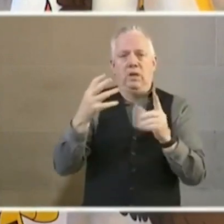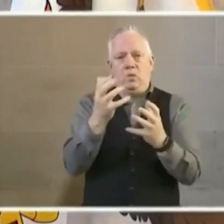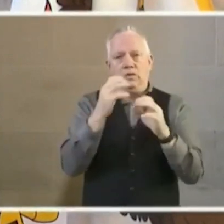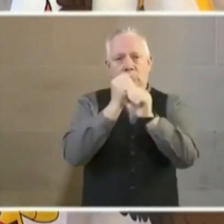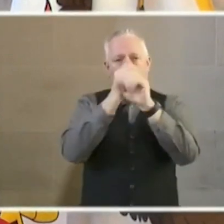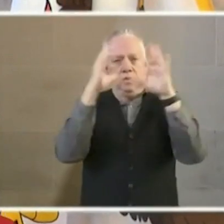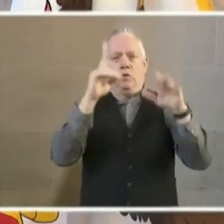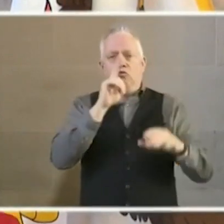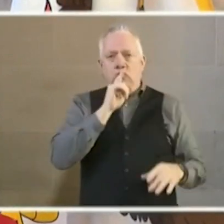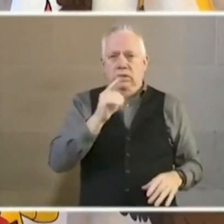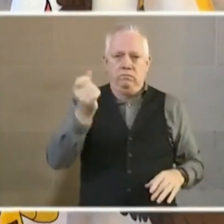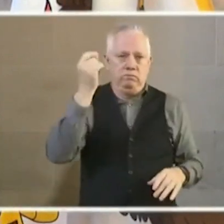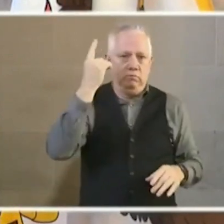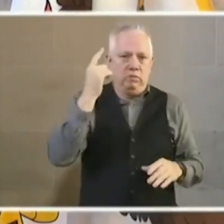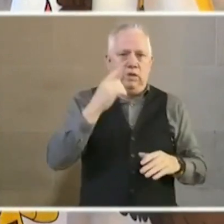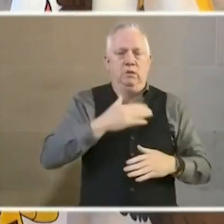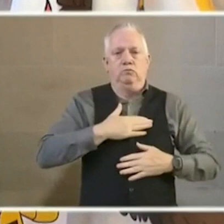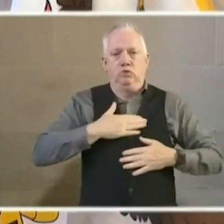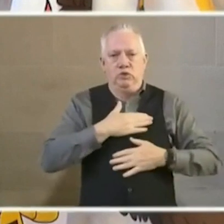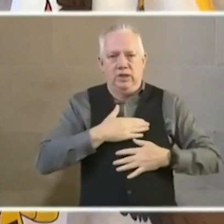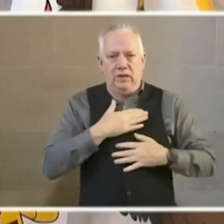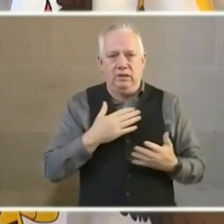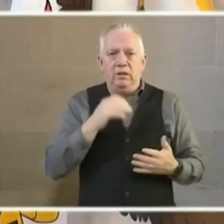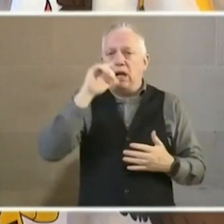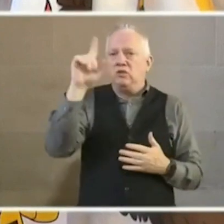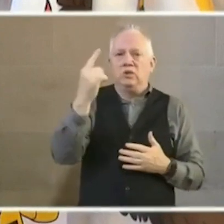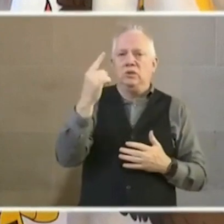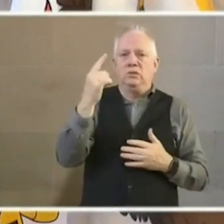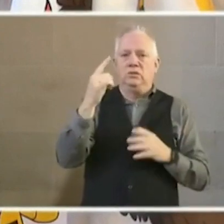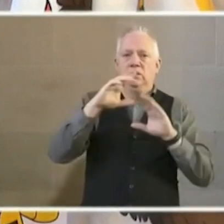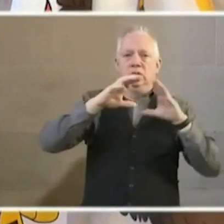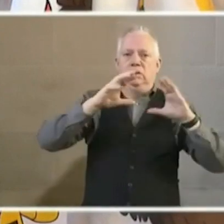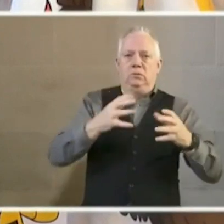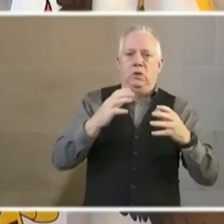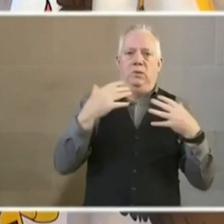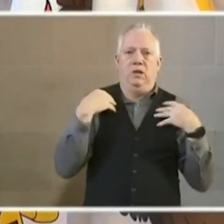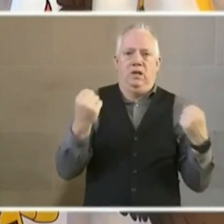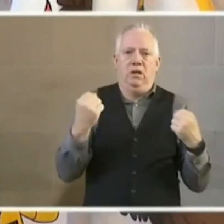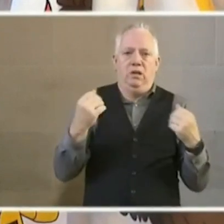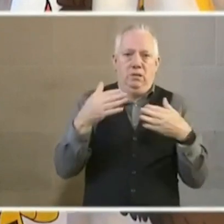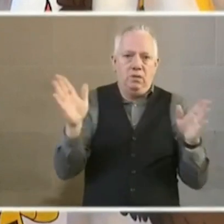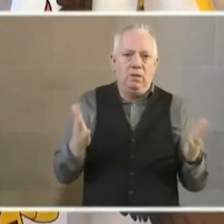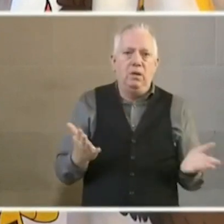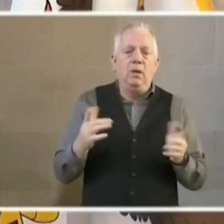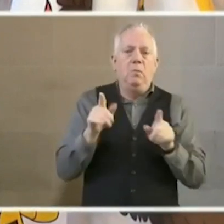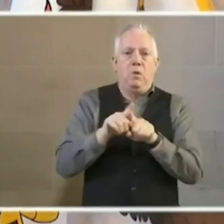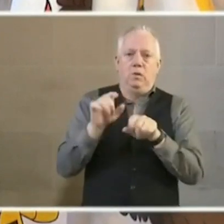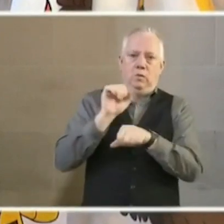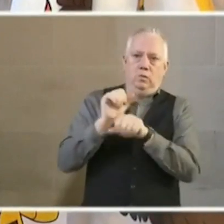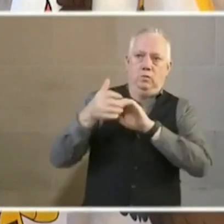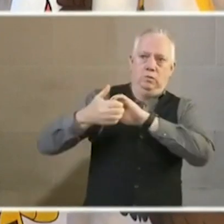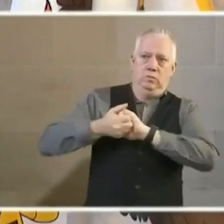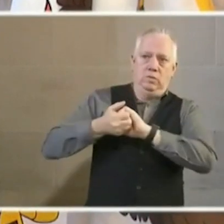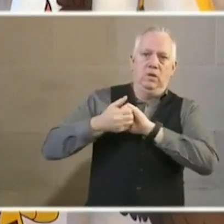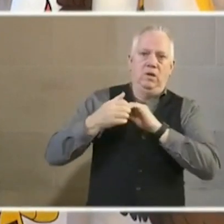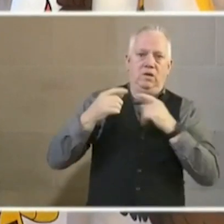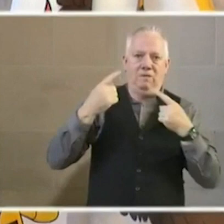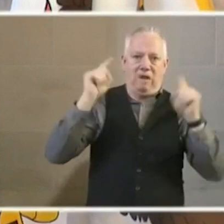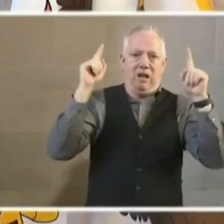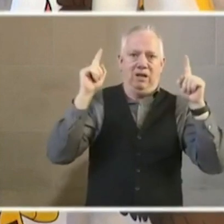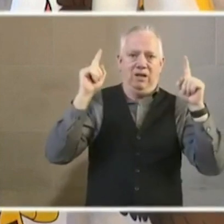really, really appreciate not just the Department of Public Health for working with us on finally